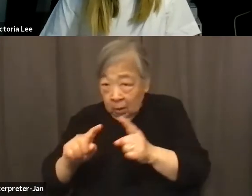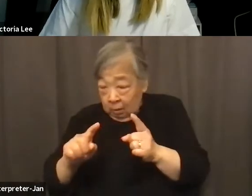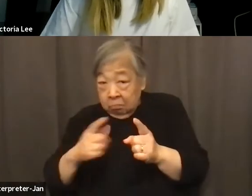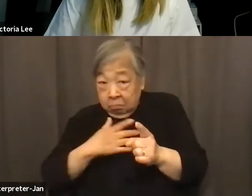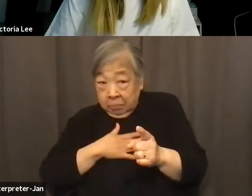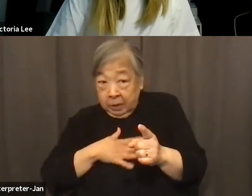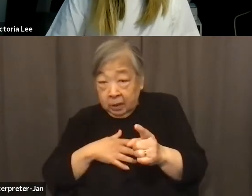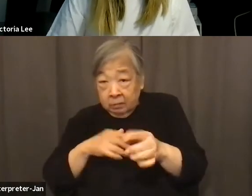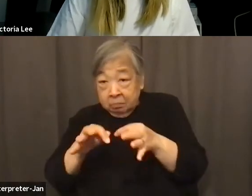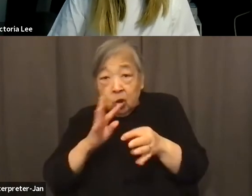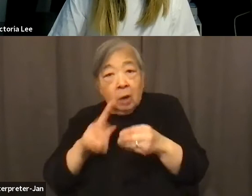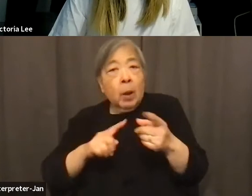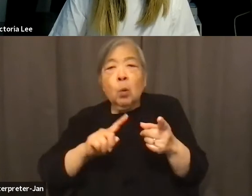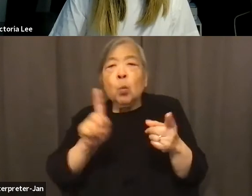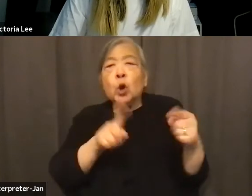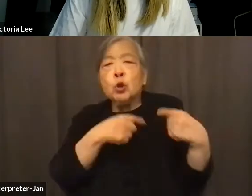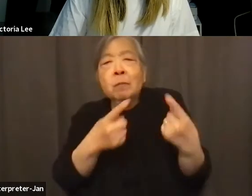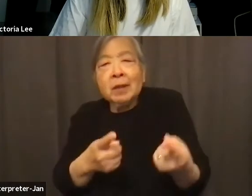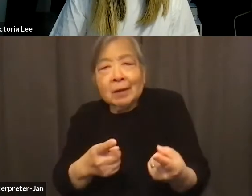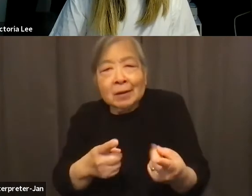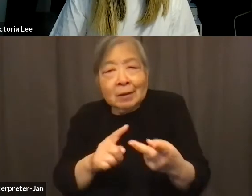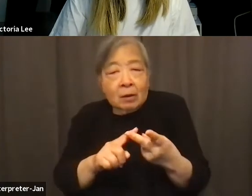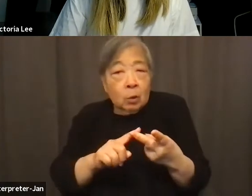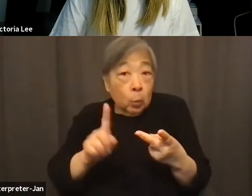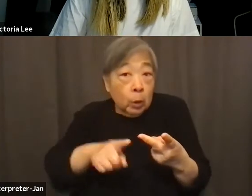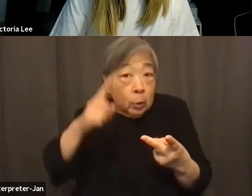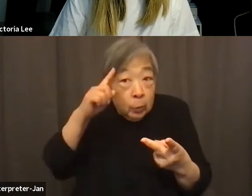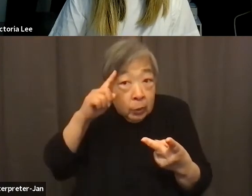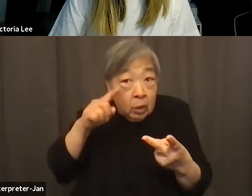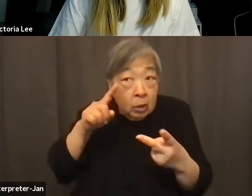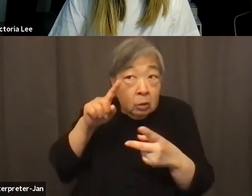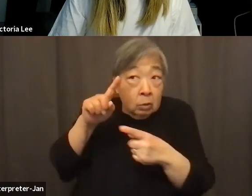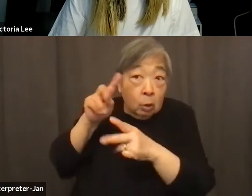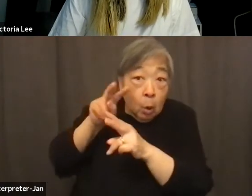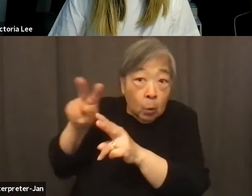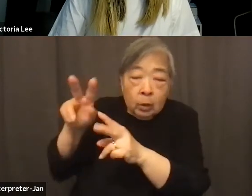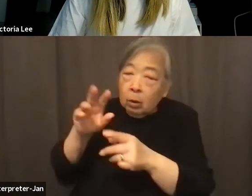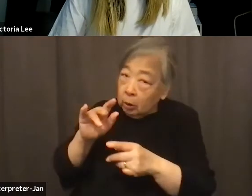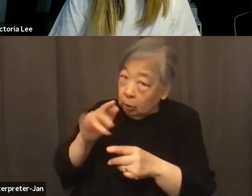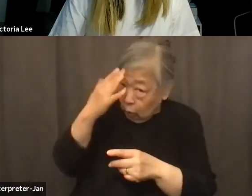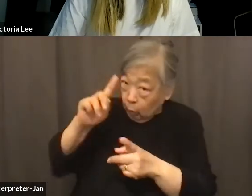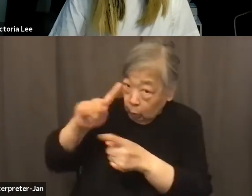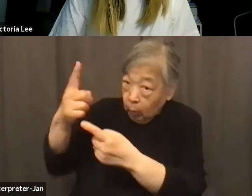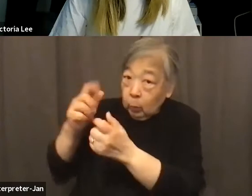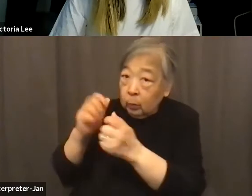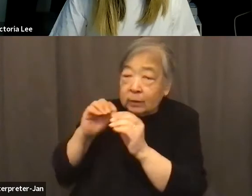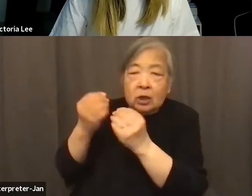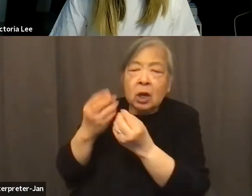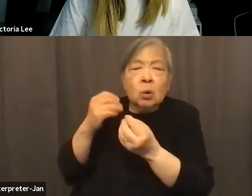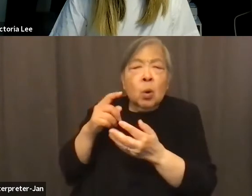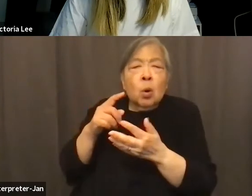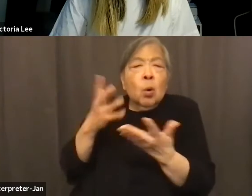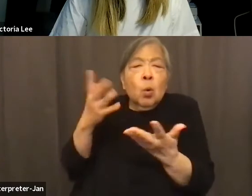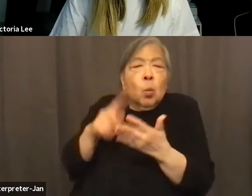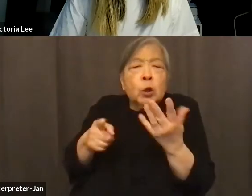a little bit about where you've been and where you think you're going, or if you know where you're going with the organization and kind of what you've